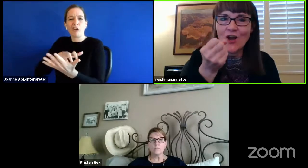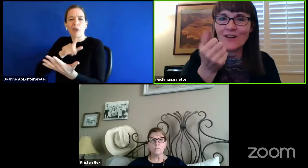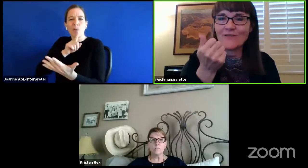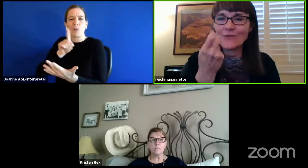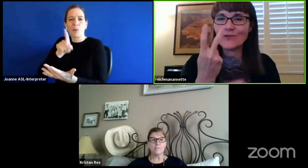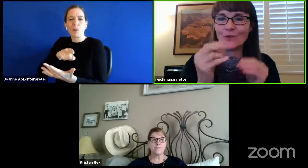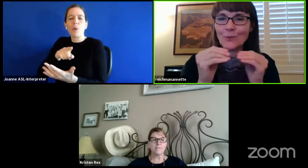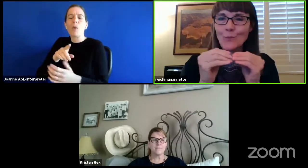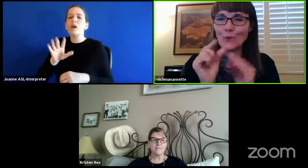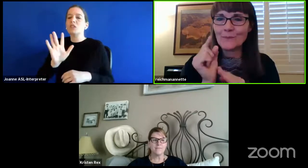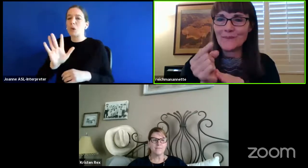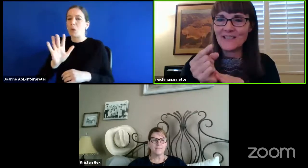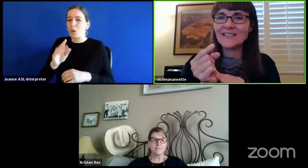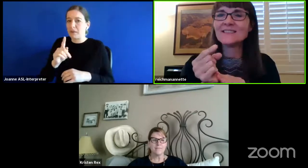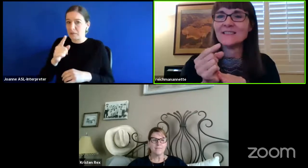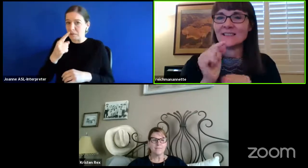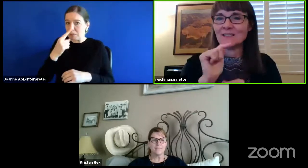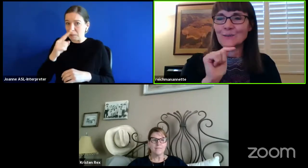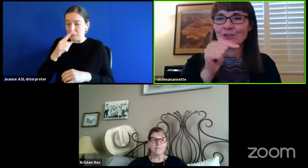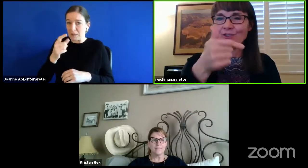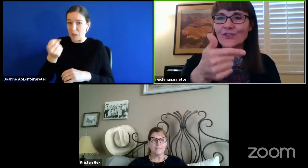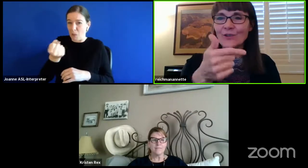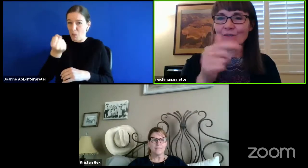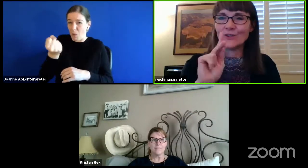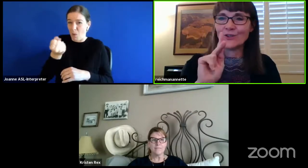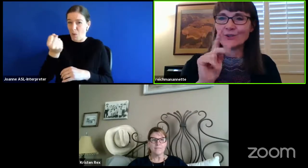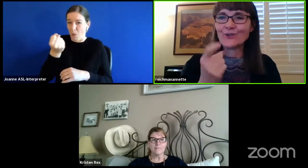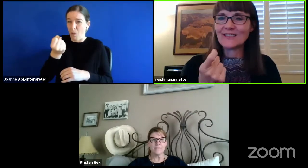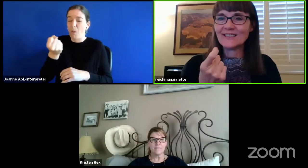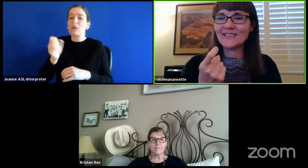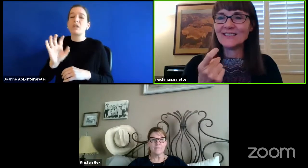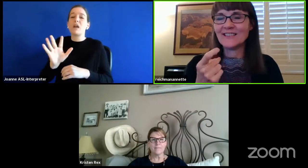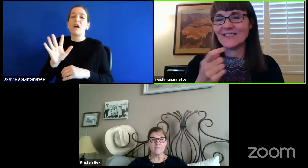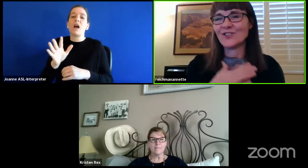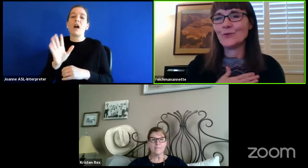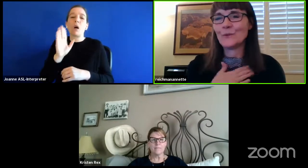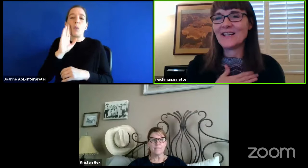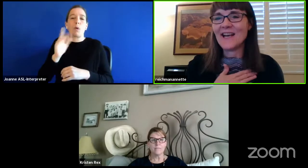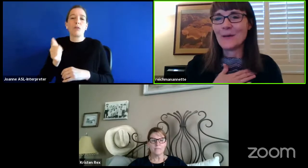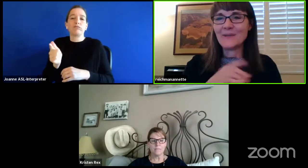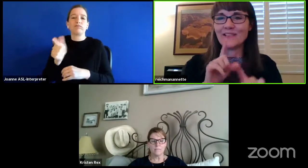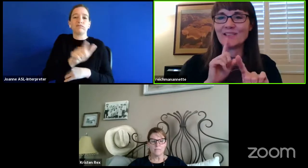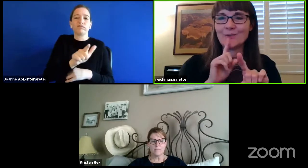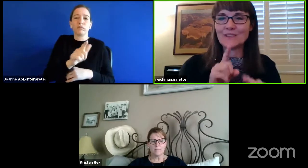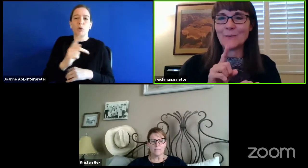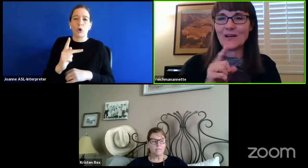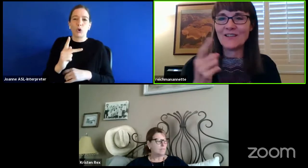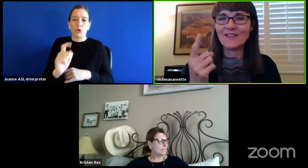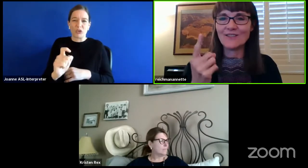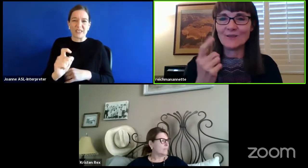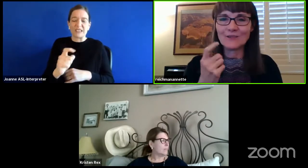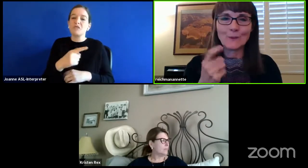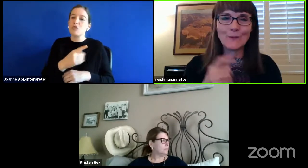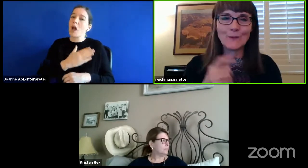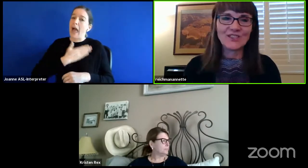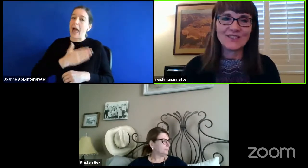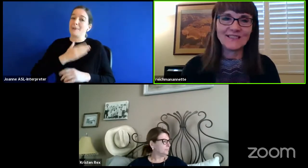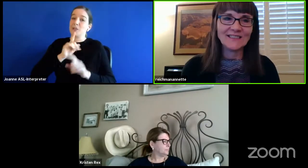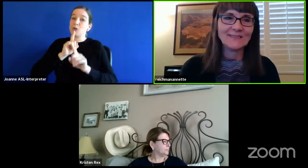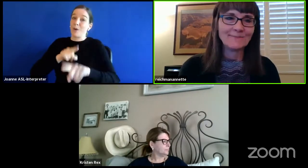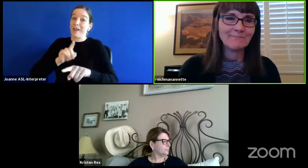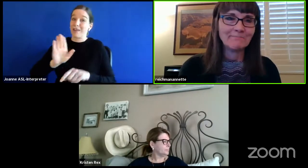hang on for a few more minutes, we'll turn it over to Kristen and she would be happy to respond to those